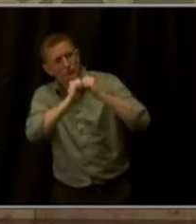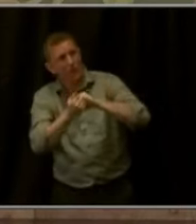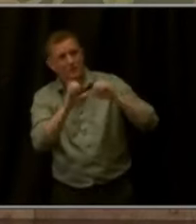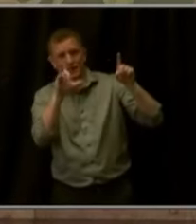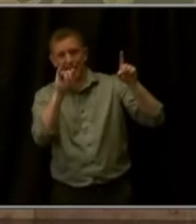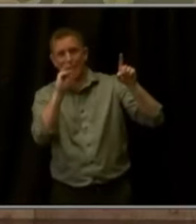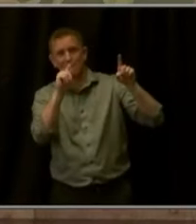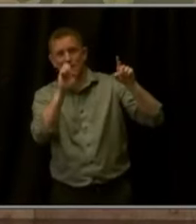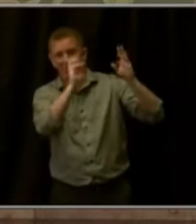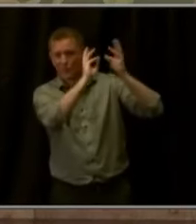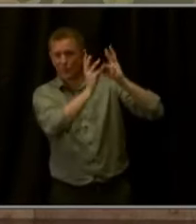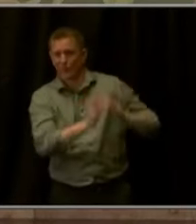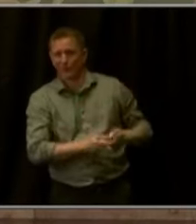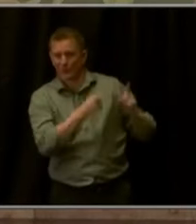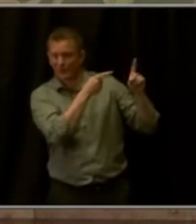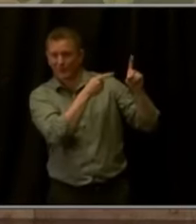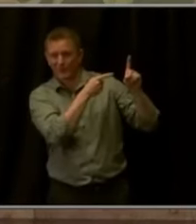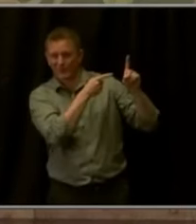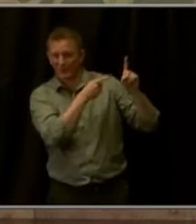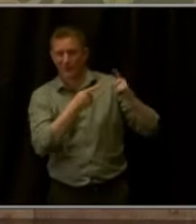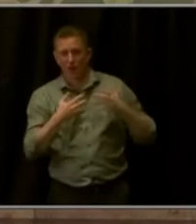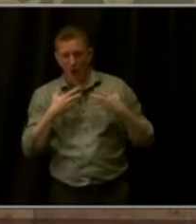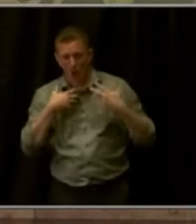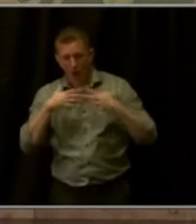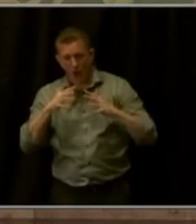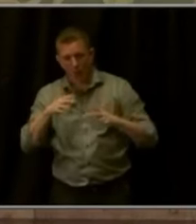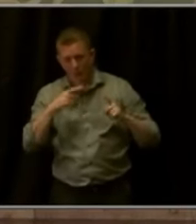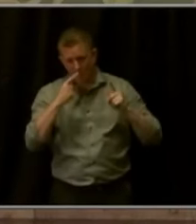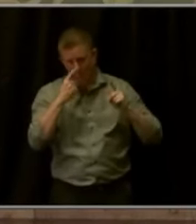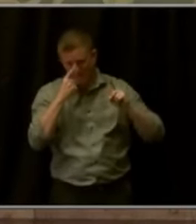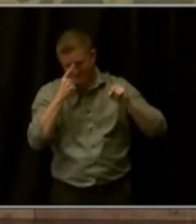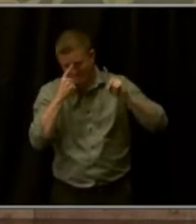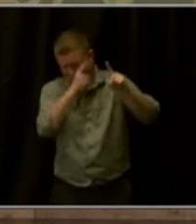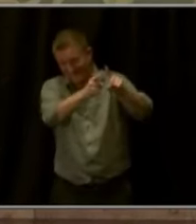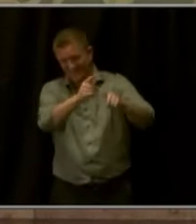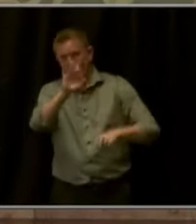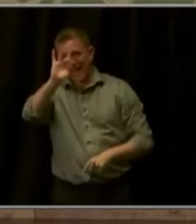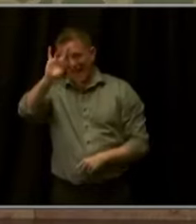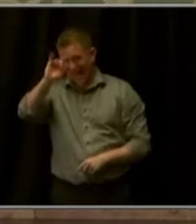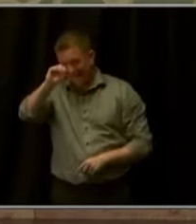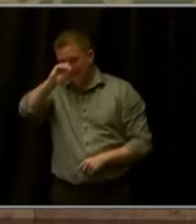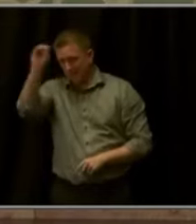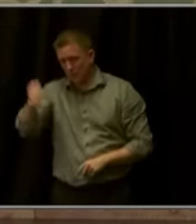our goal of 80 percent clean energy by 2030, just six years from now.